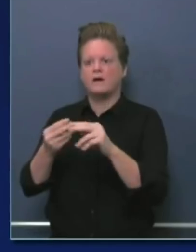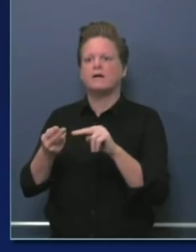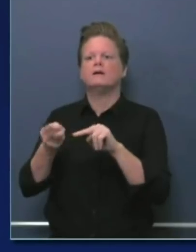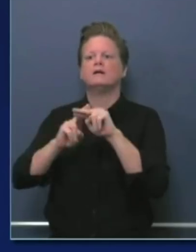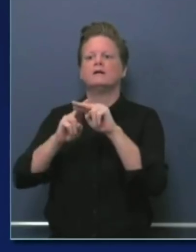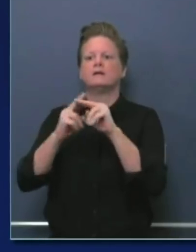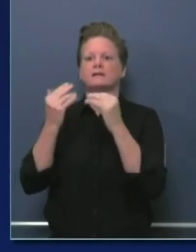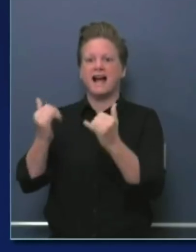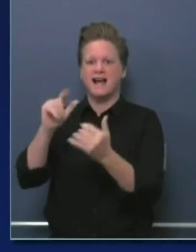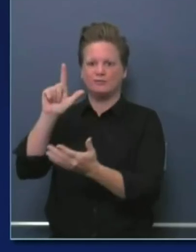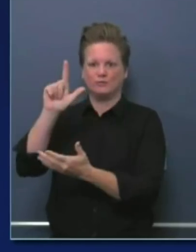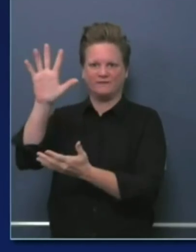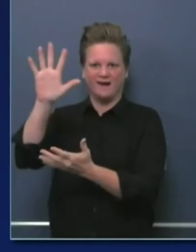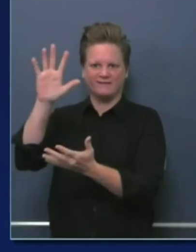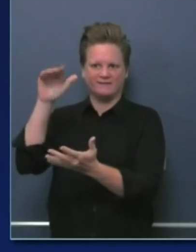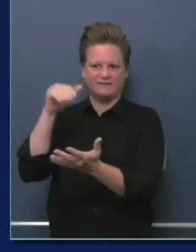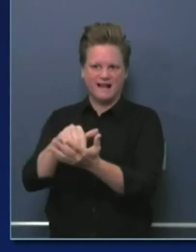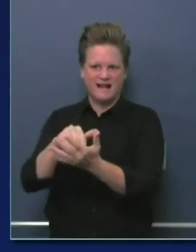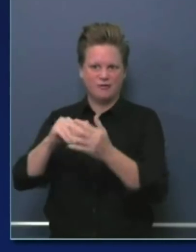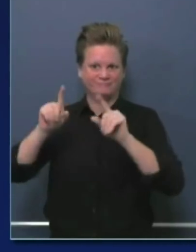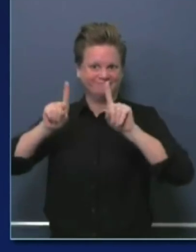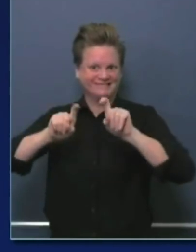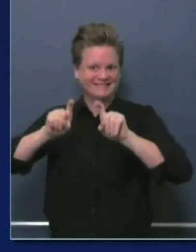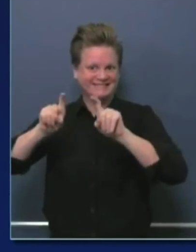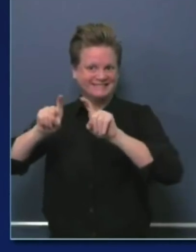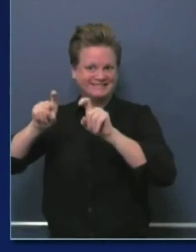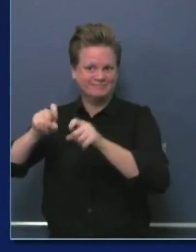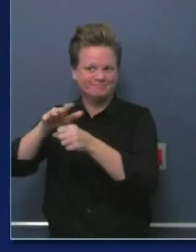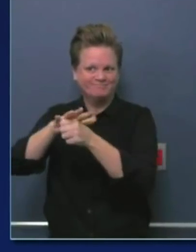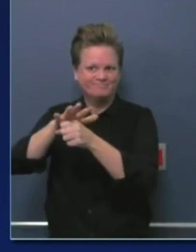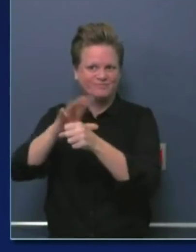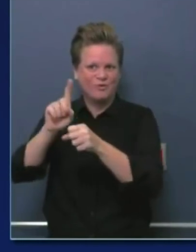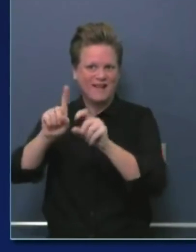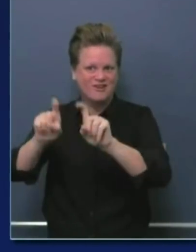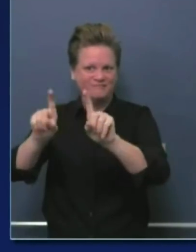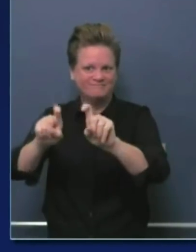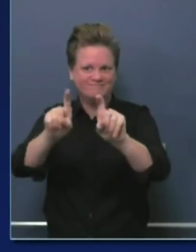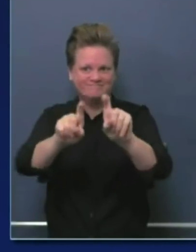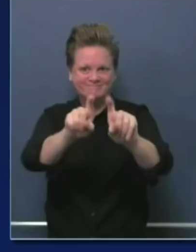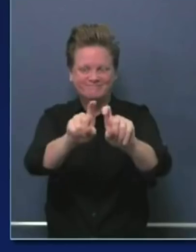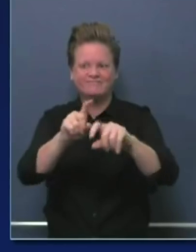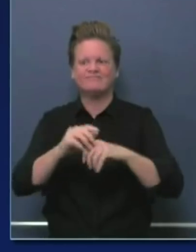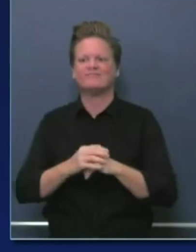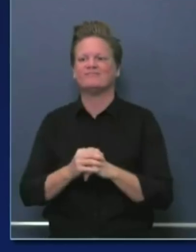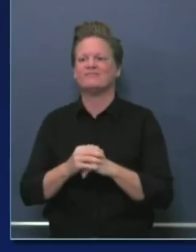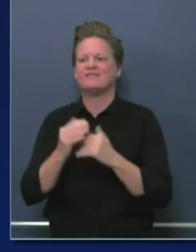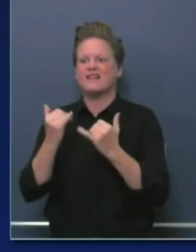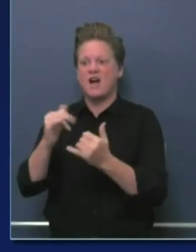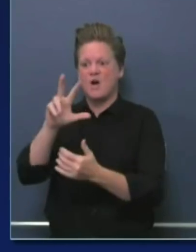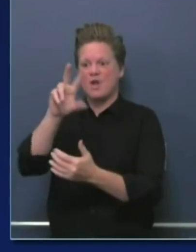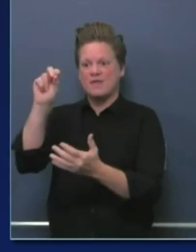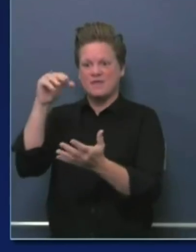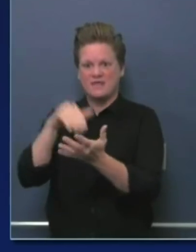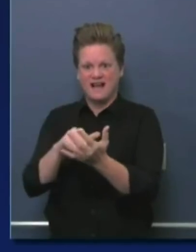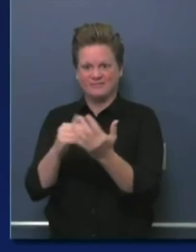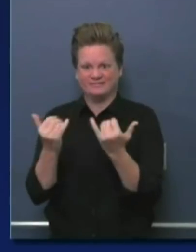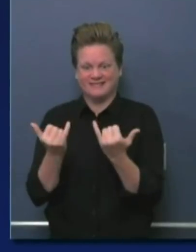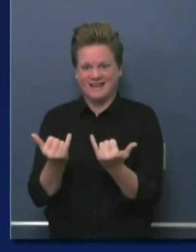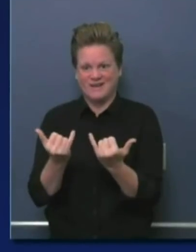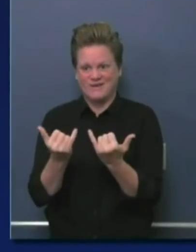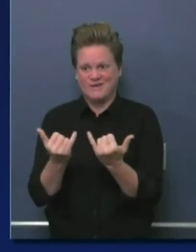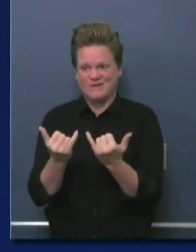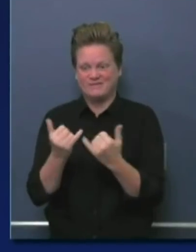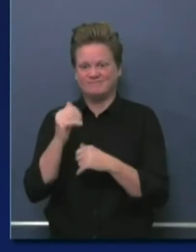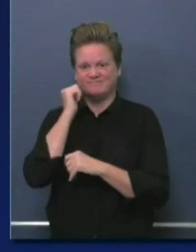tests a day. In fact, over the last six or seven days, those numbers have increased to roughly 30,000 tests a day. All